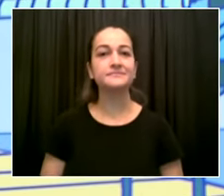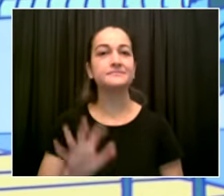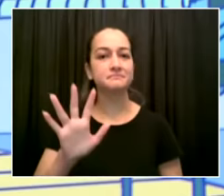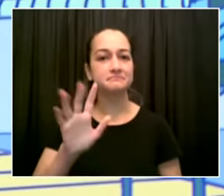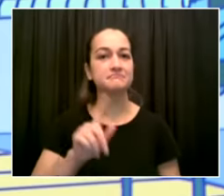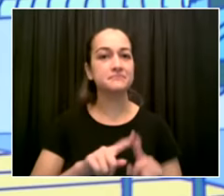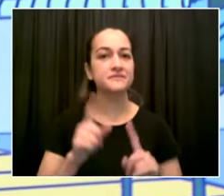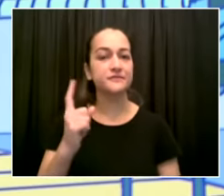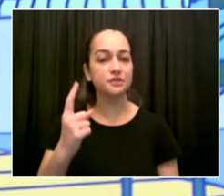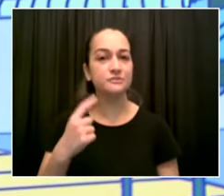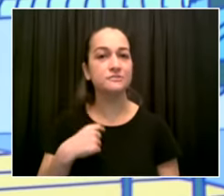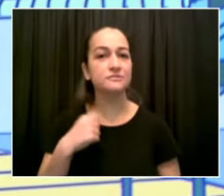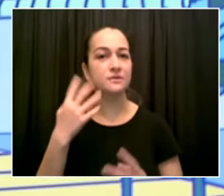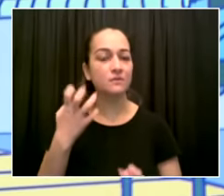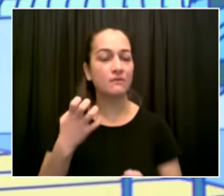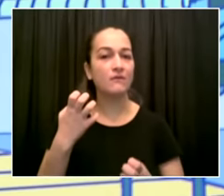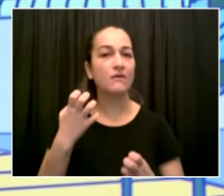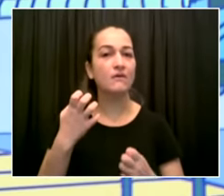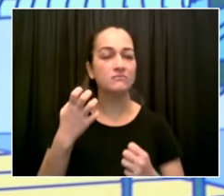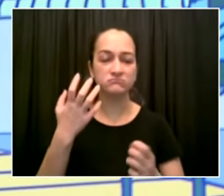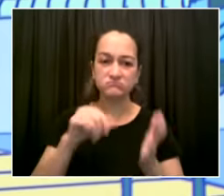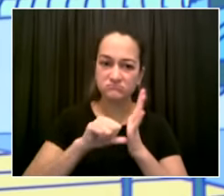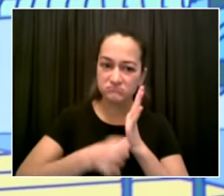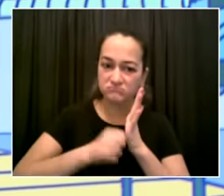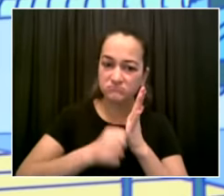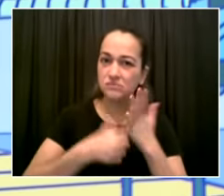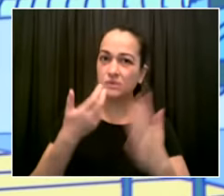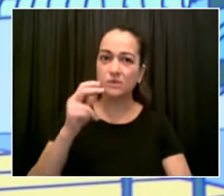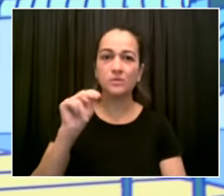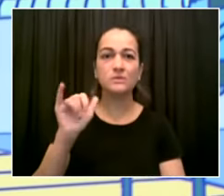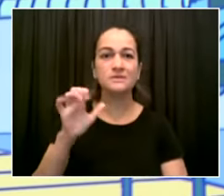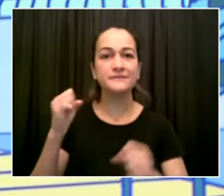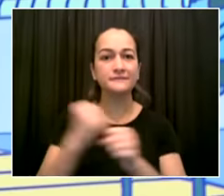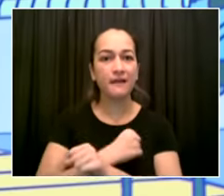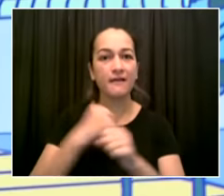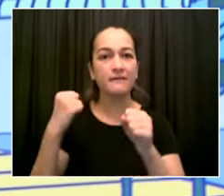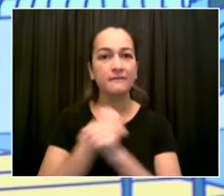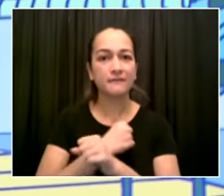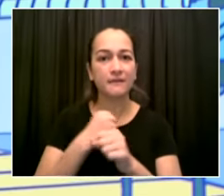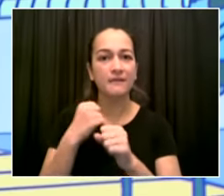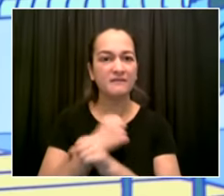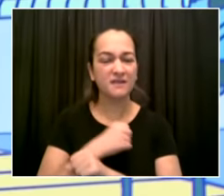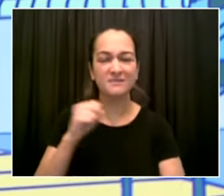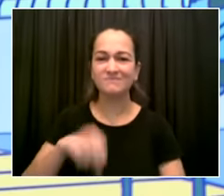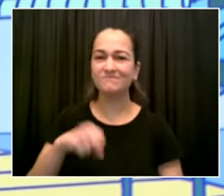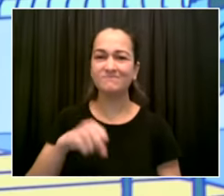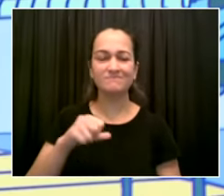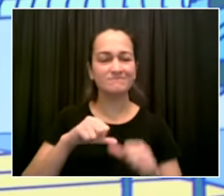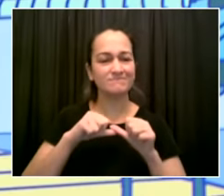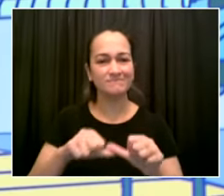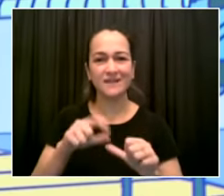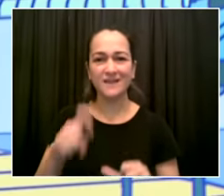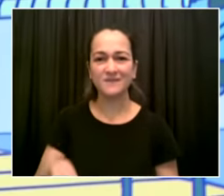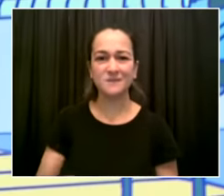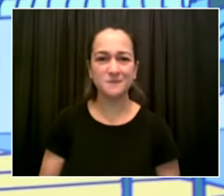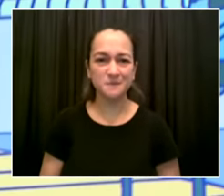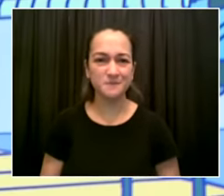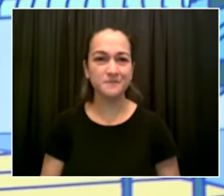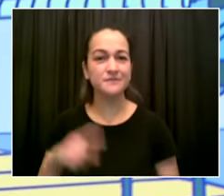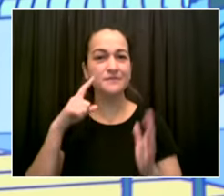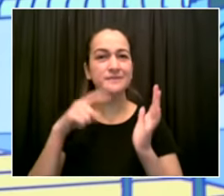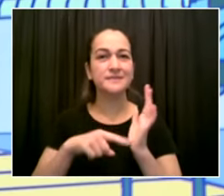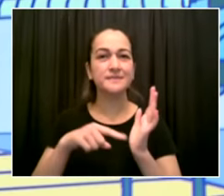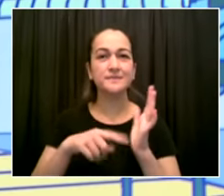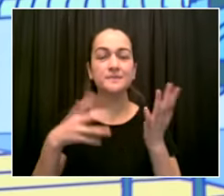this we saw it yesterday we inaugurated the first ever nyc ferry route from staten island to the west